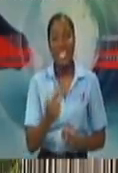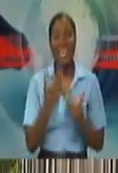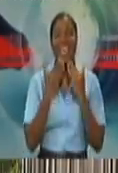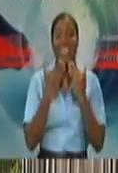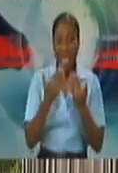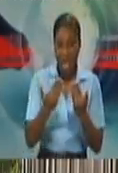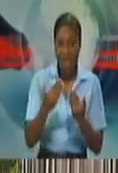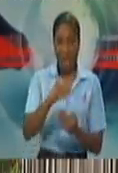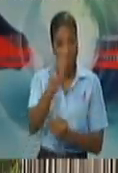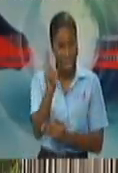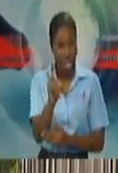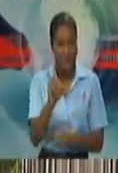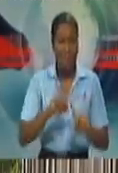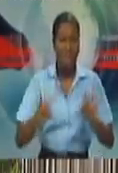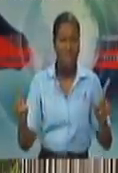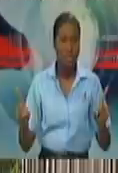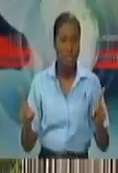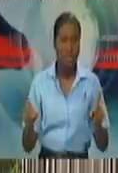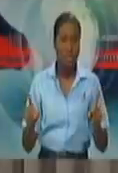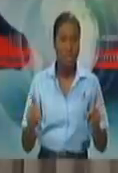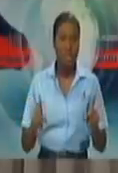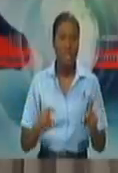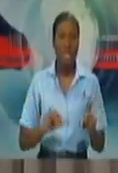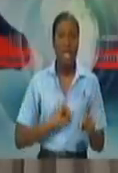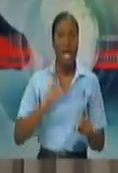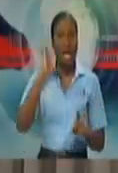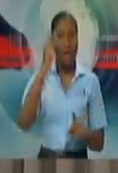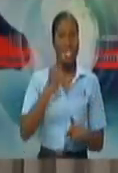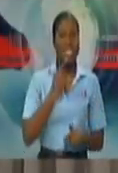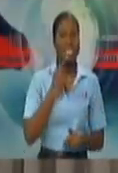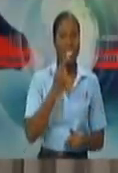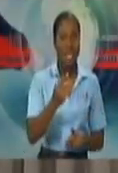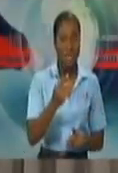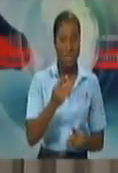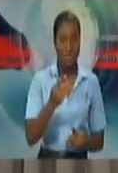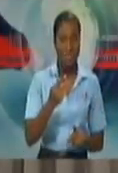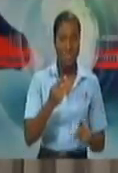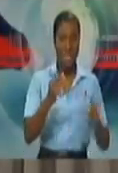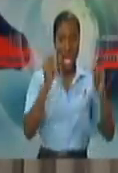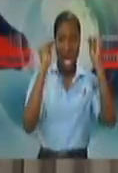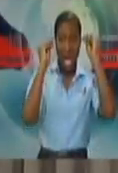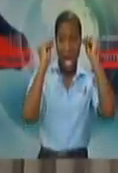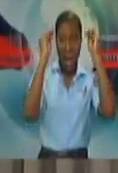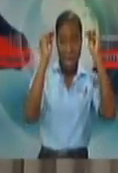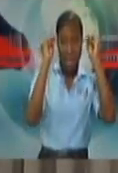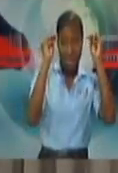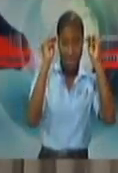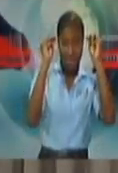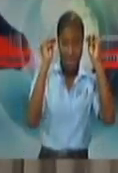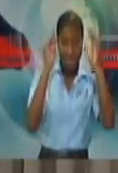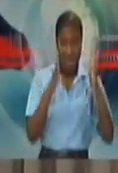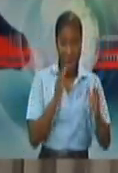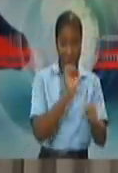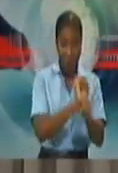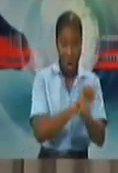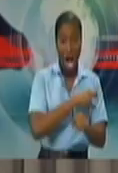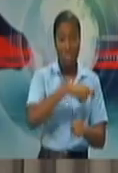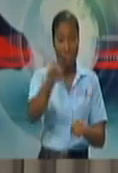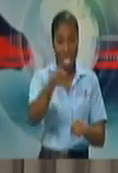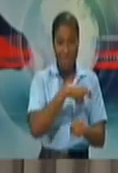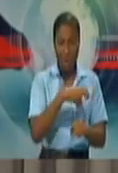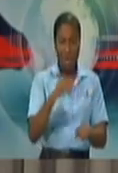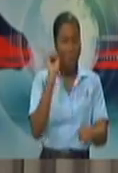the question. But I'll tell you, the Ministry and the Minister of Works and Transport have been hard at work with COVID.